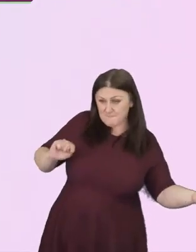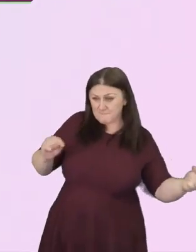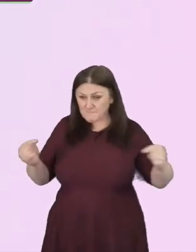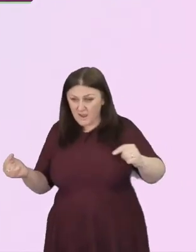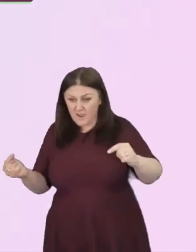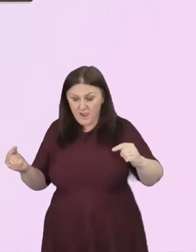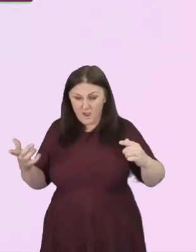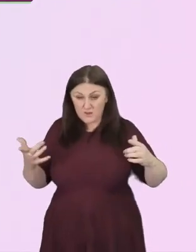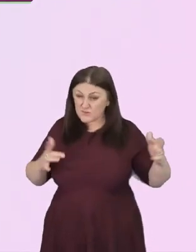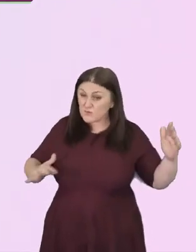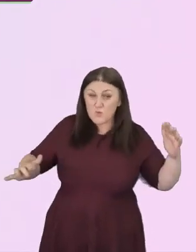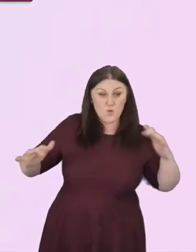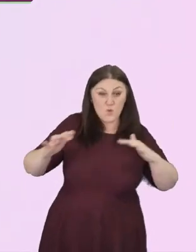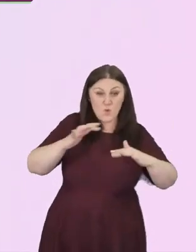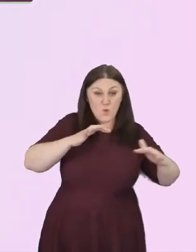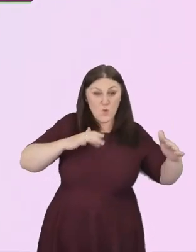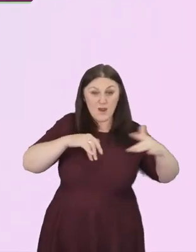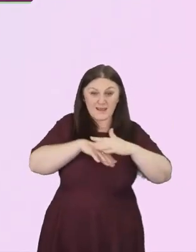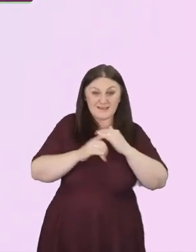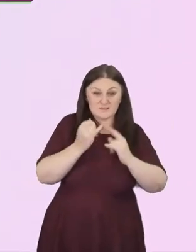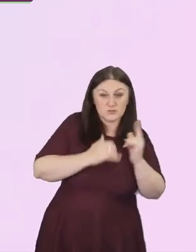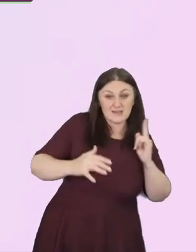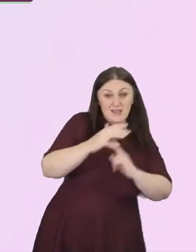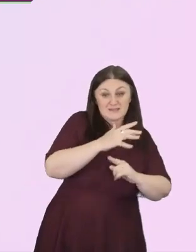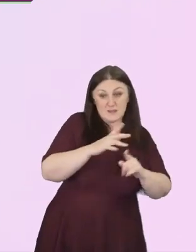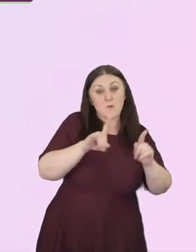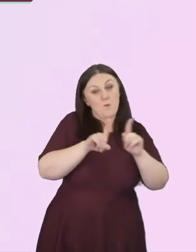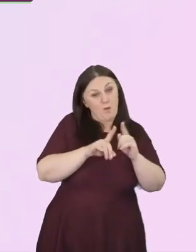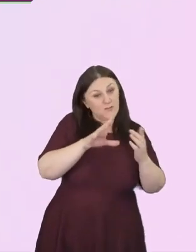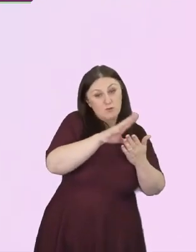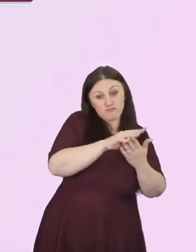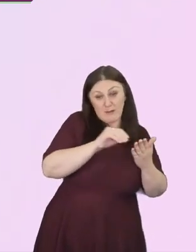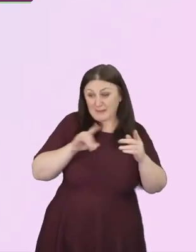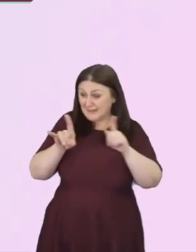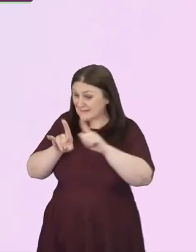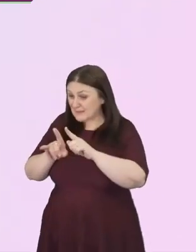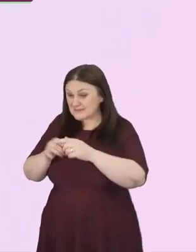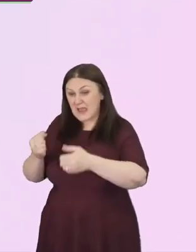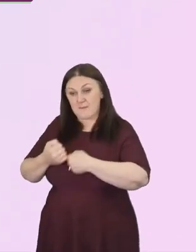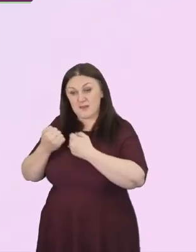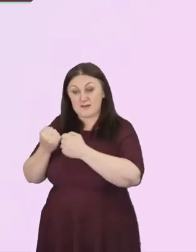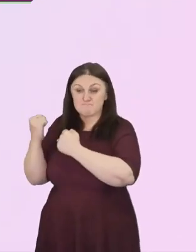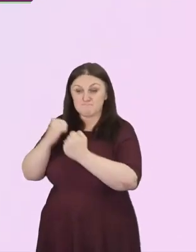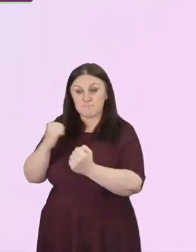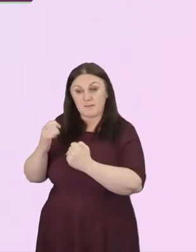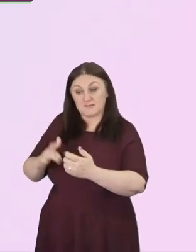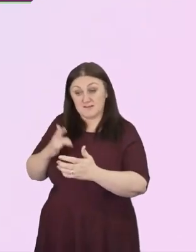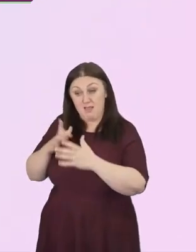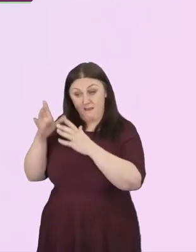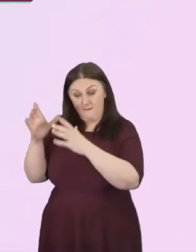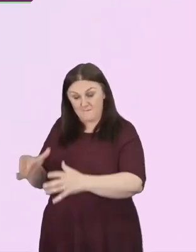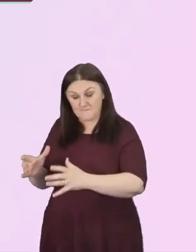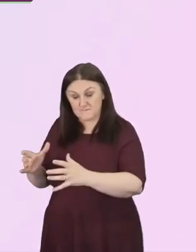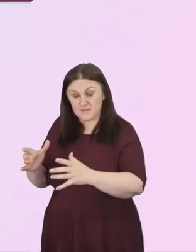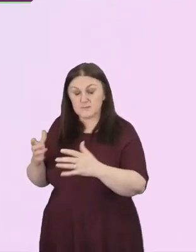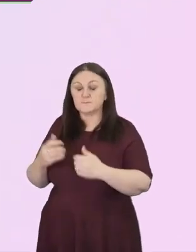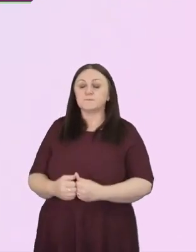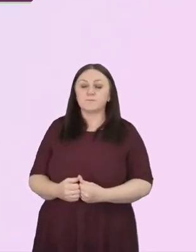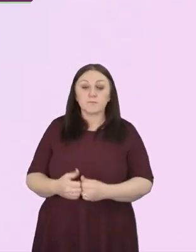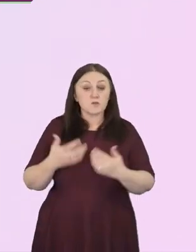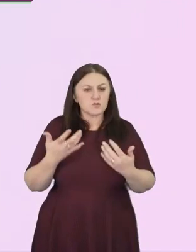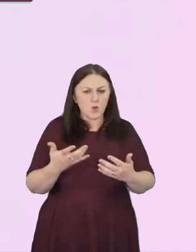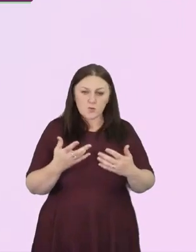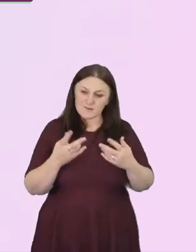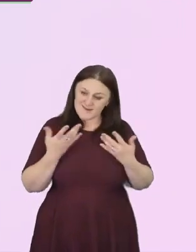surprise, all found in Baptist life. Well, what do I see now? That for some white folk,